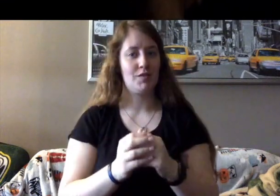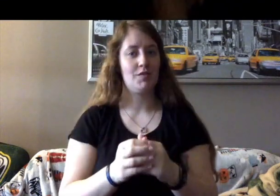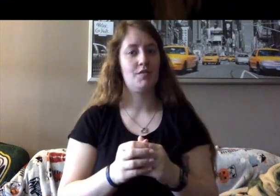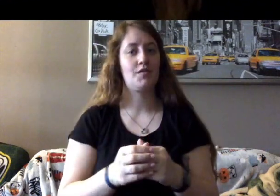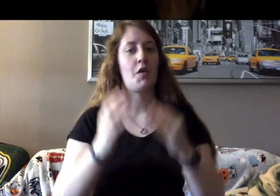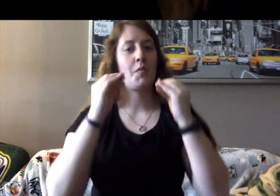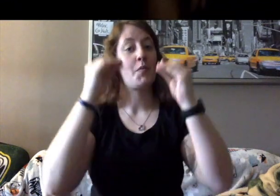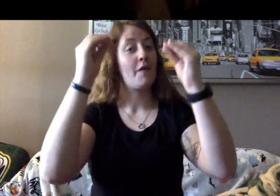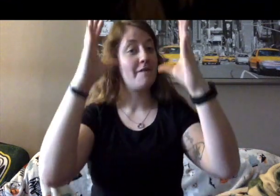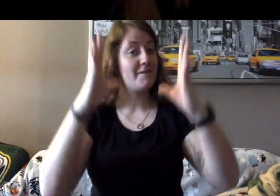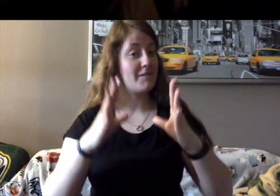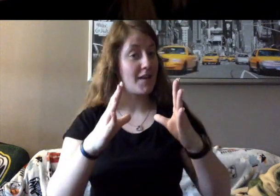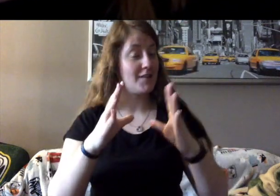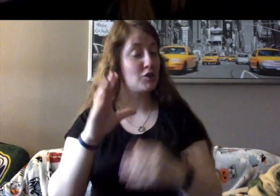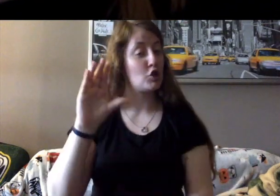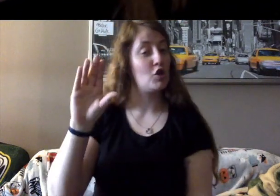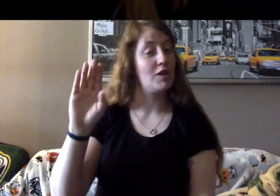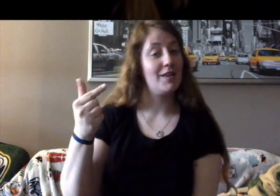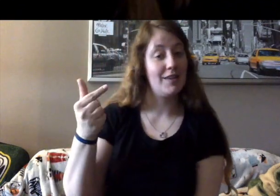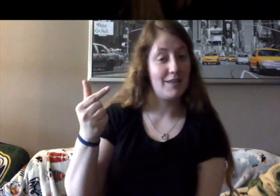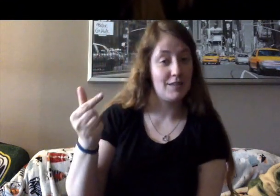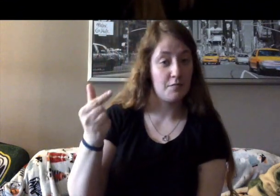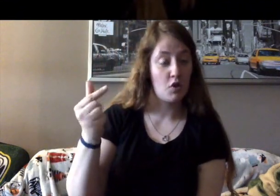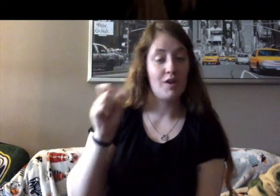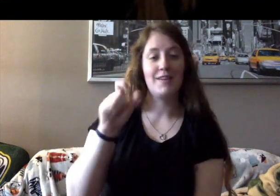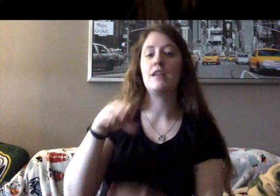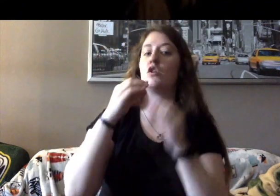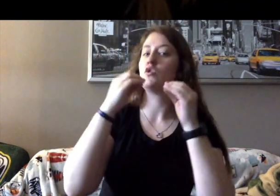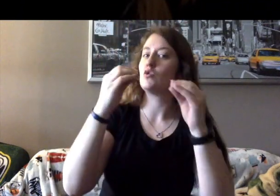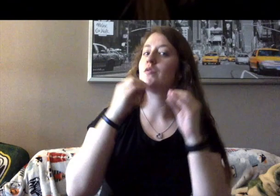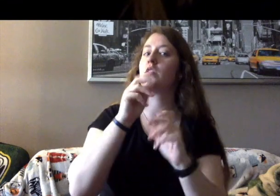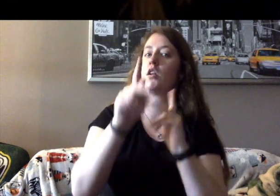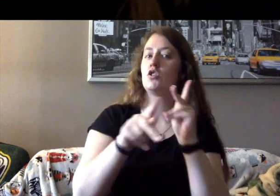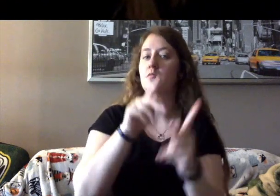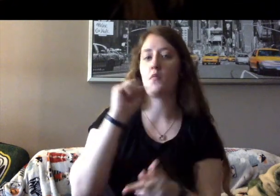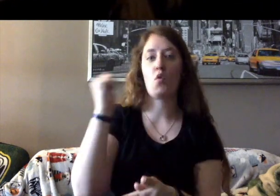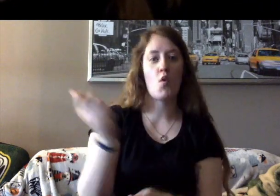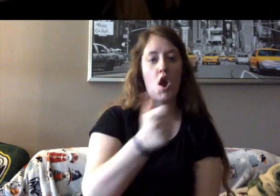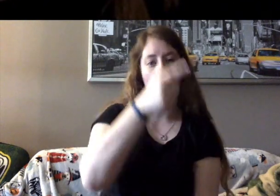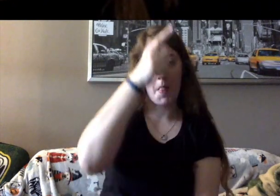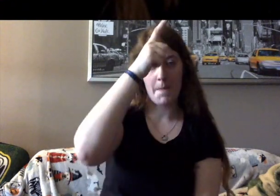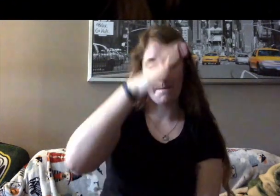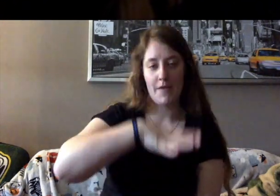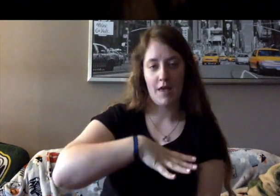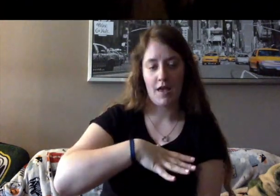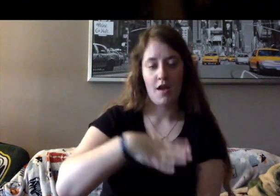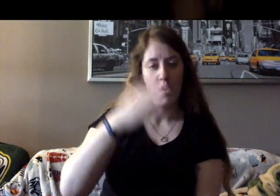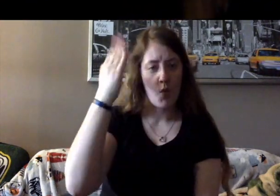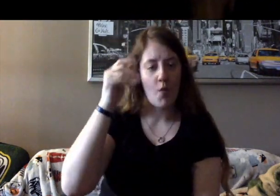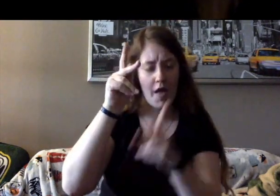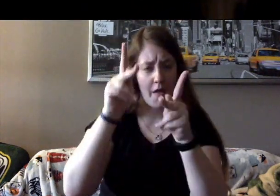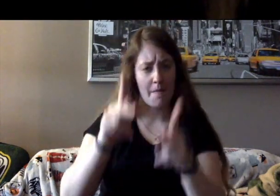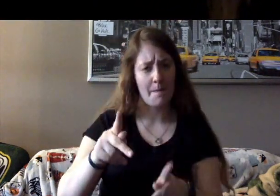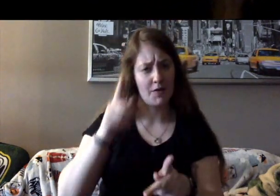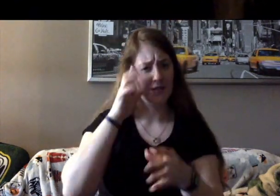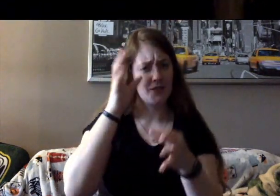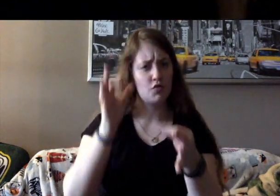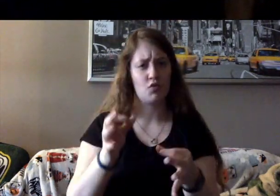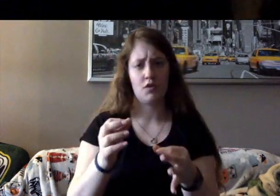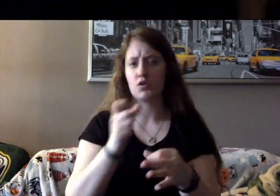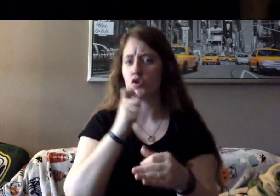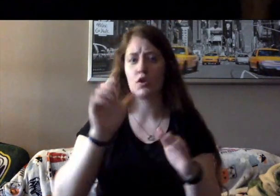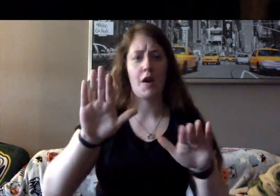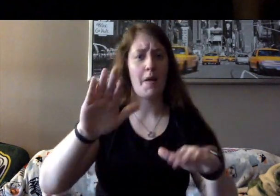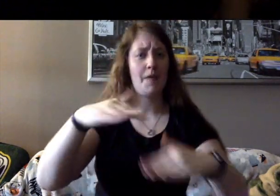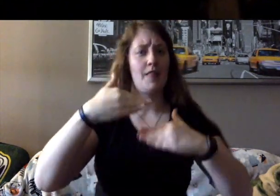needed to teach these students, who were all men, why a person's choices shouldn't be limited just because they